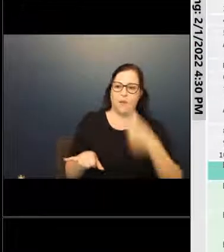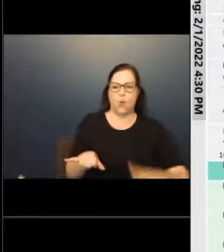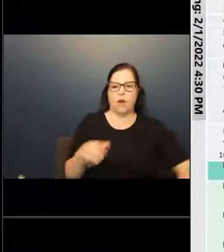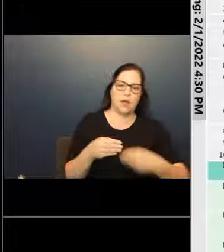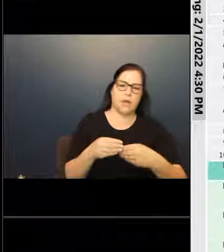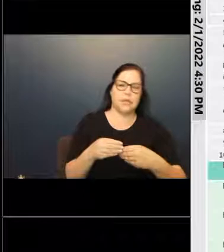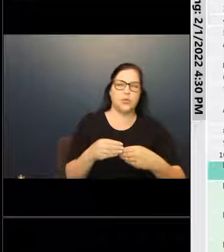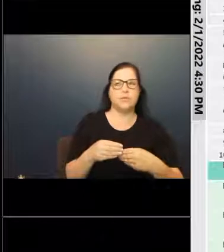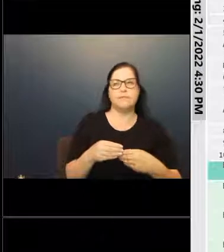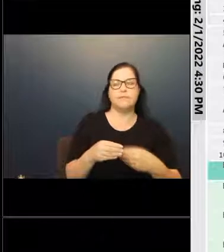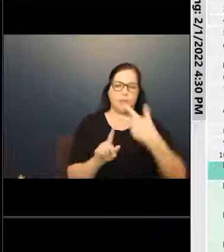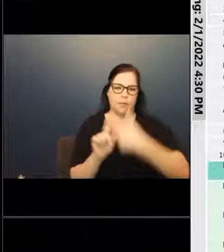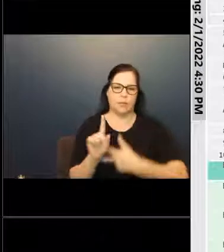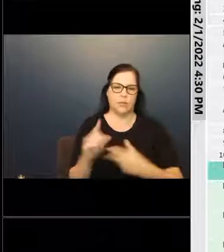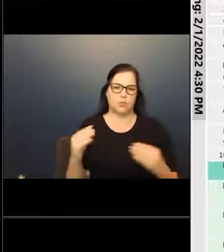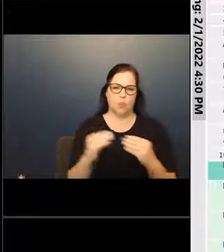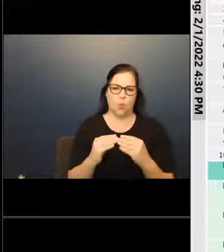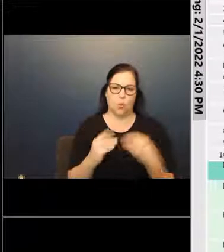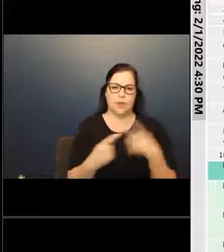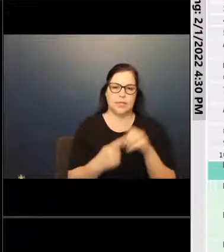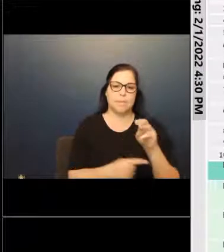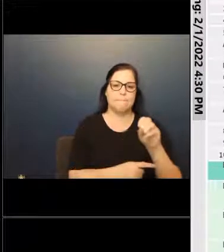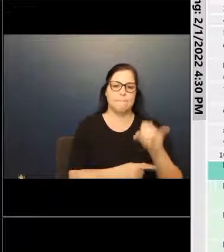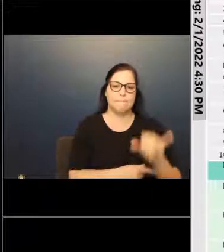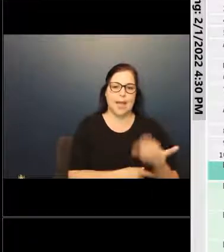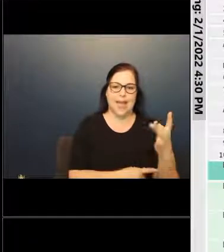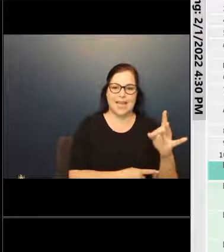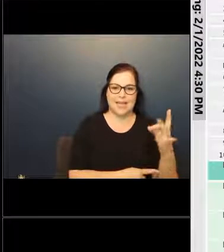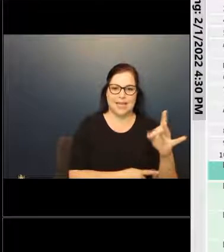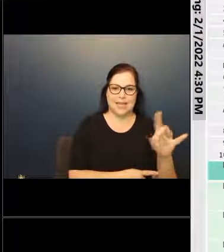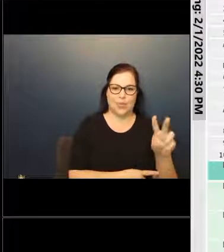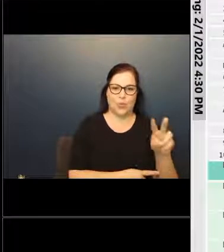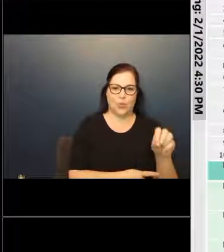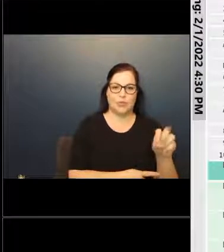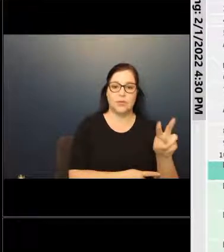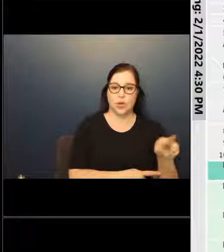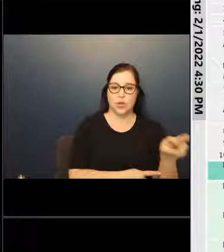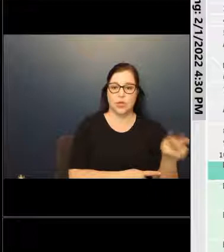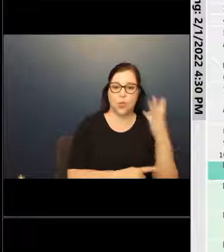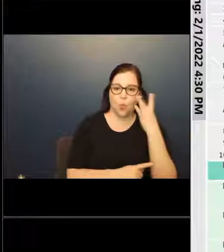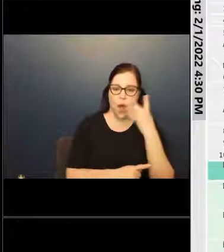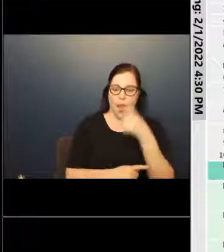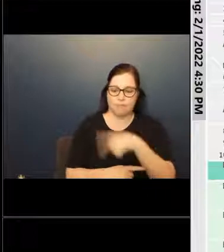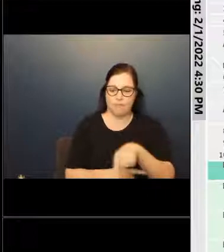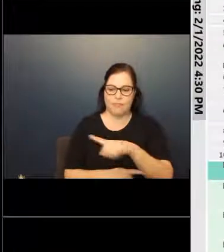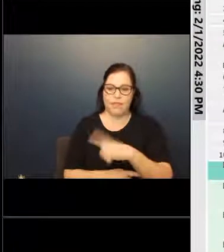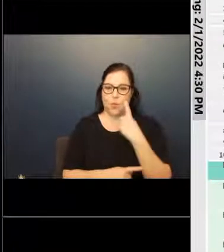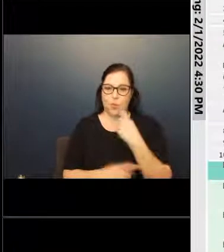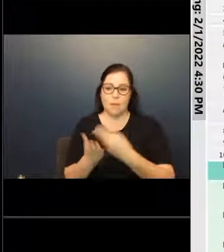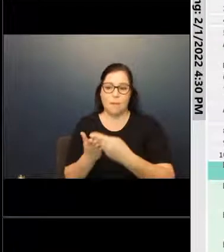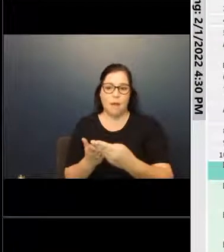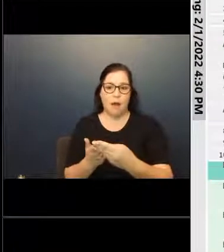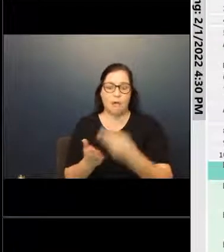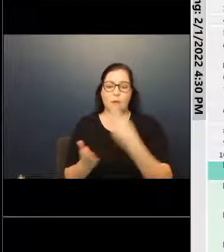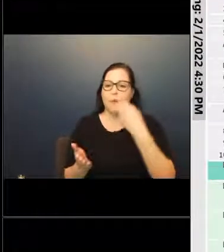three more months until May 18th, 2022, because they have recently purchased a property,